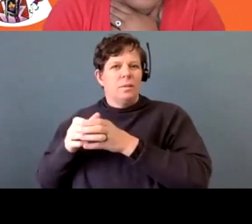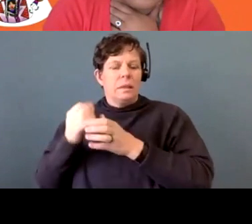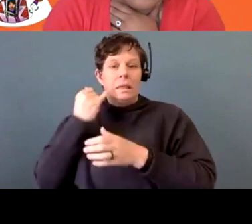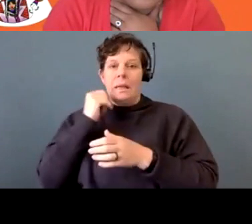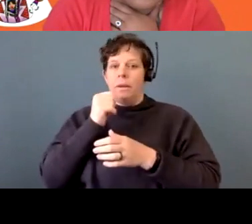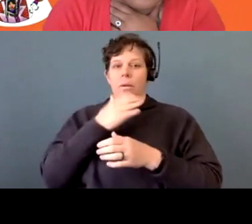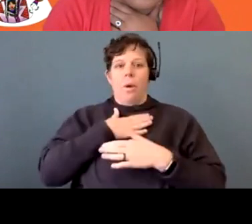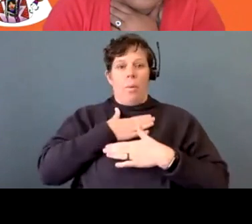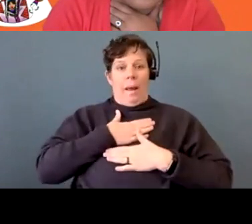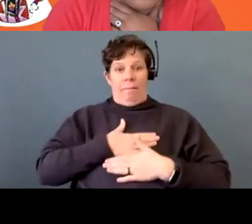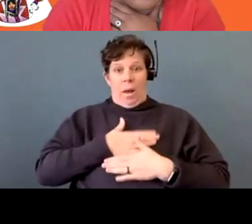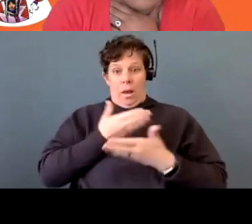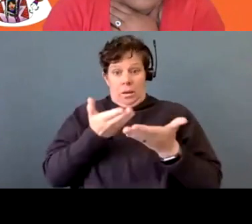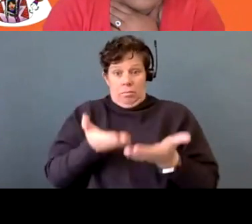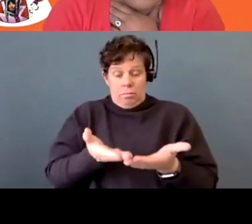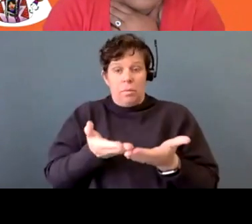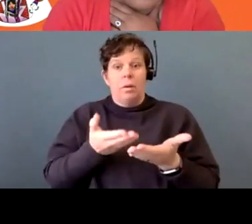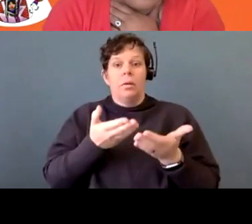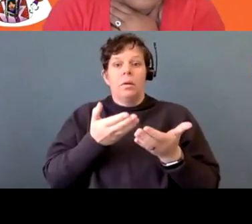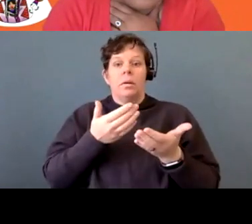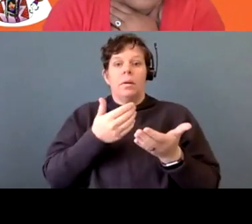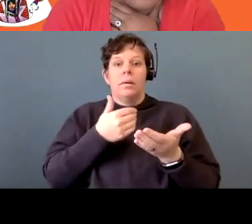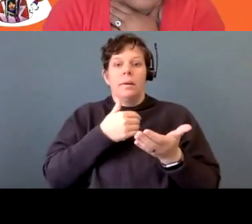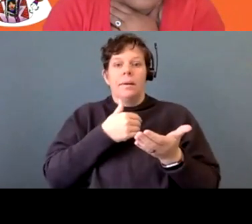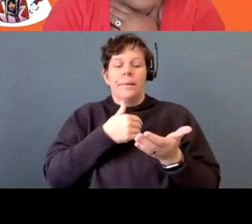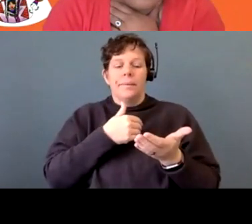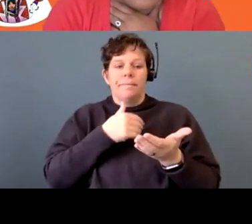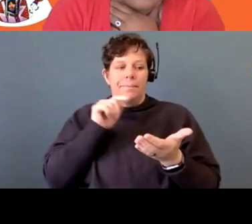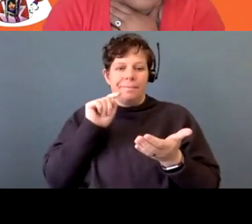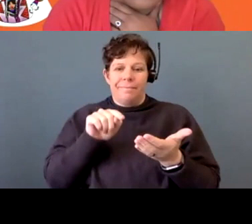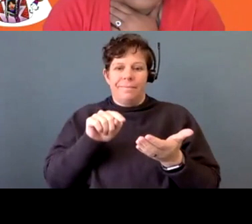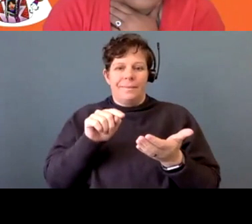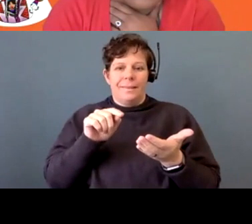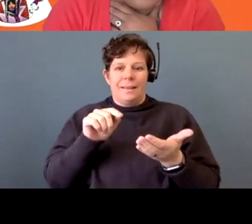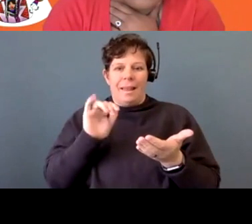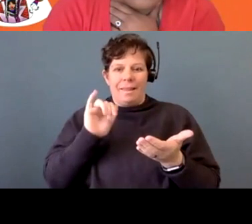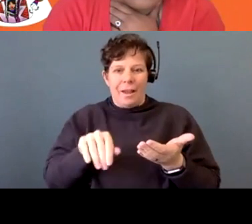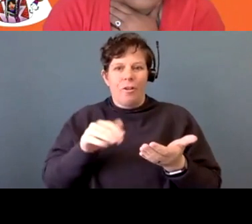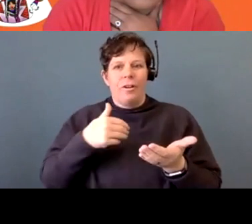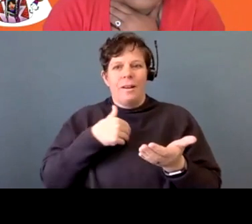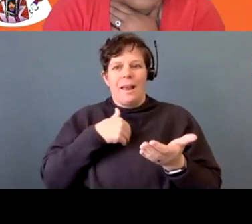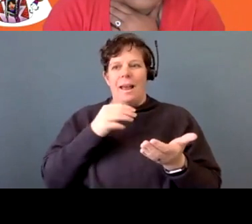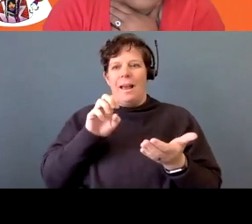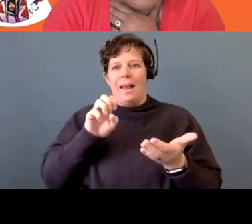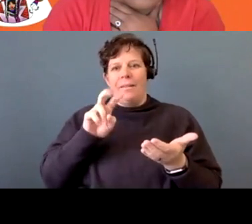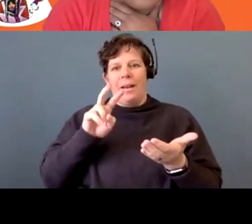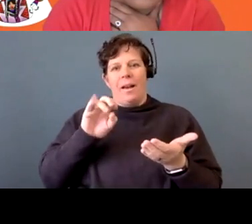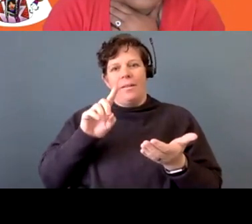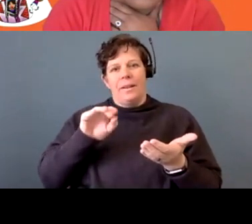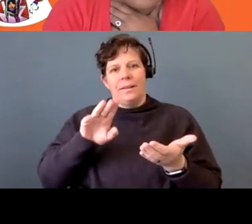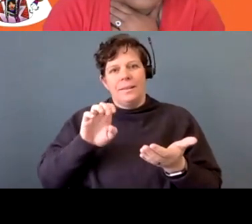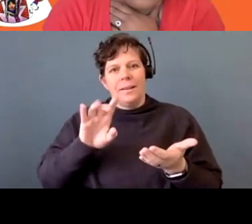physical body that has any, um, evidence or anything, or you don't have